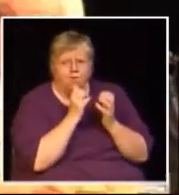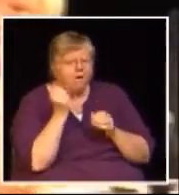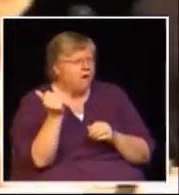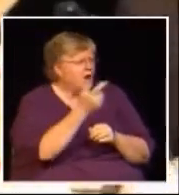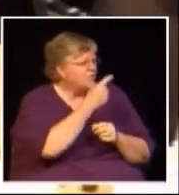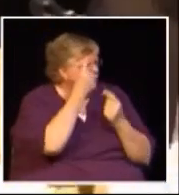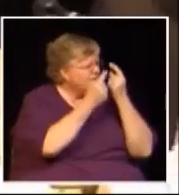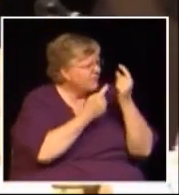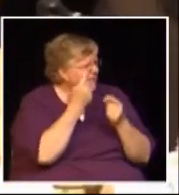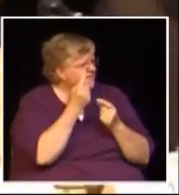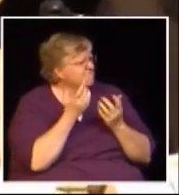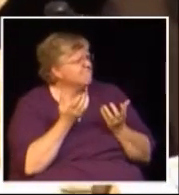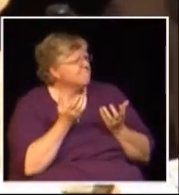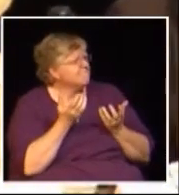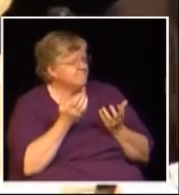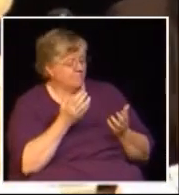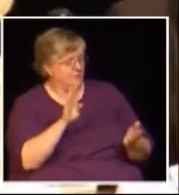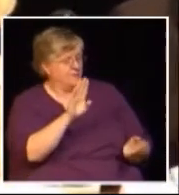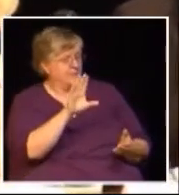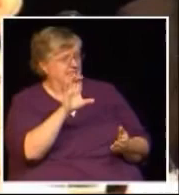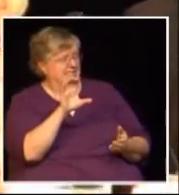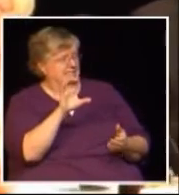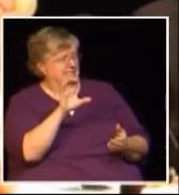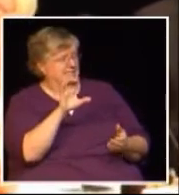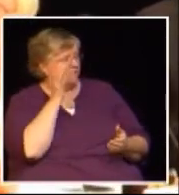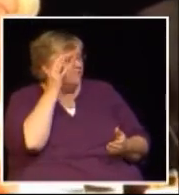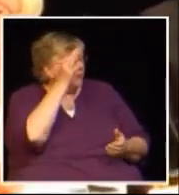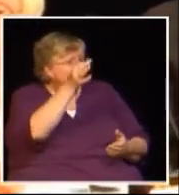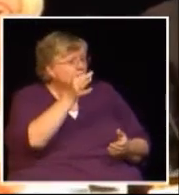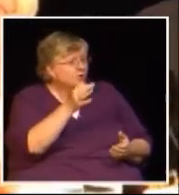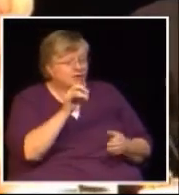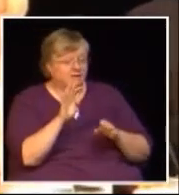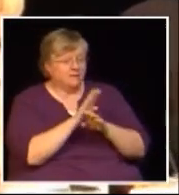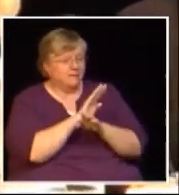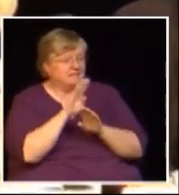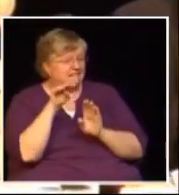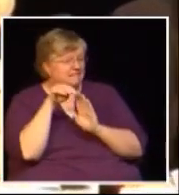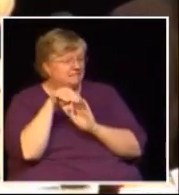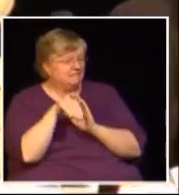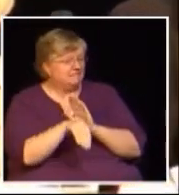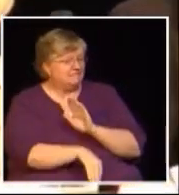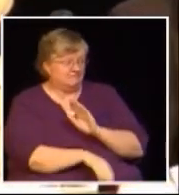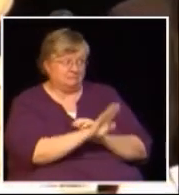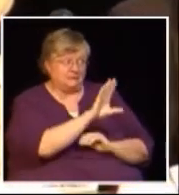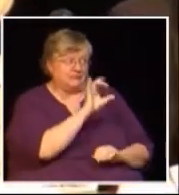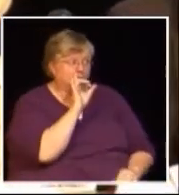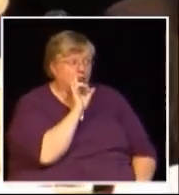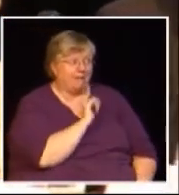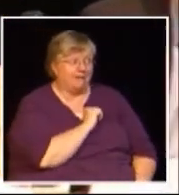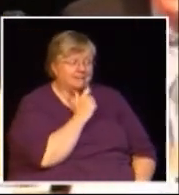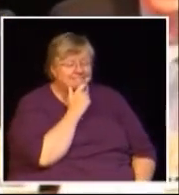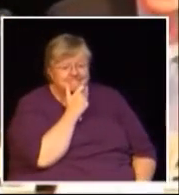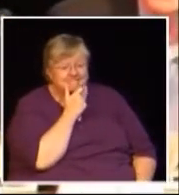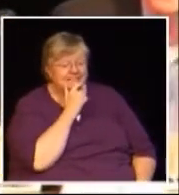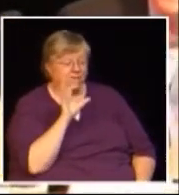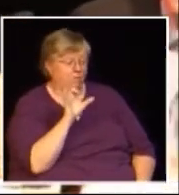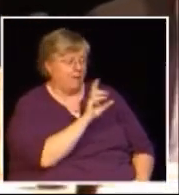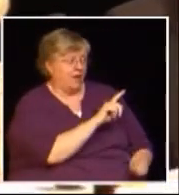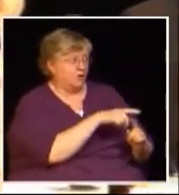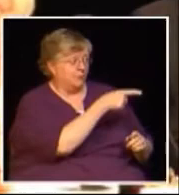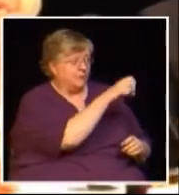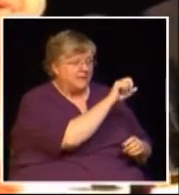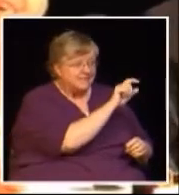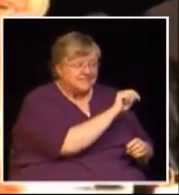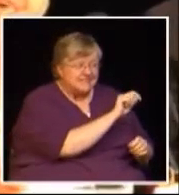just want everyone to be thinking about where we're going to be in this province if we don't have businesses doing well if we go back to a